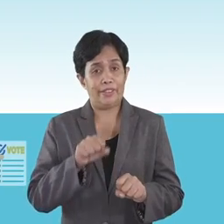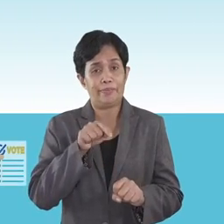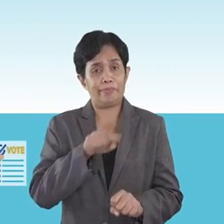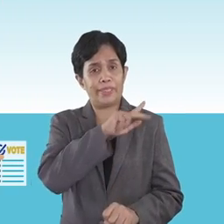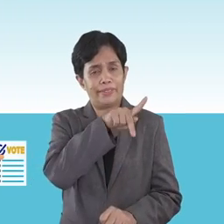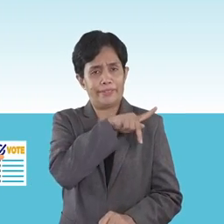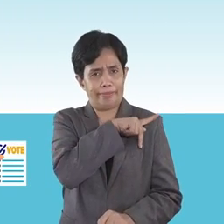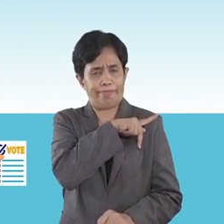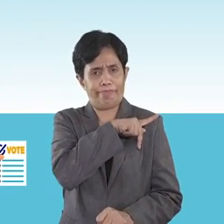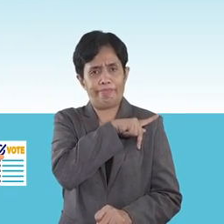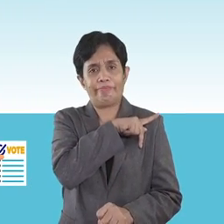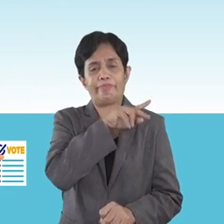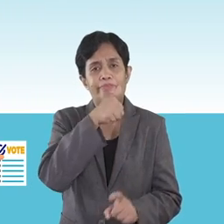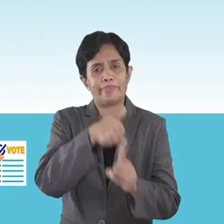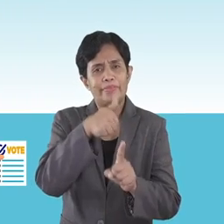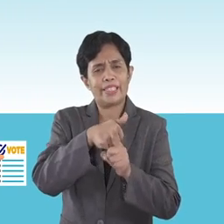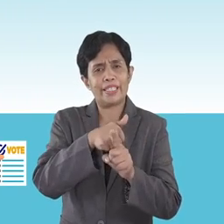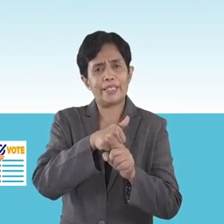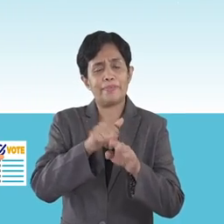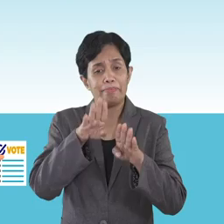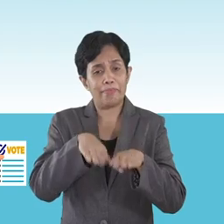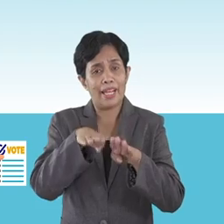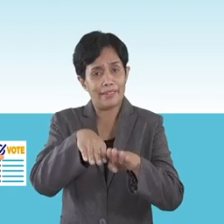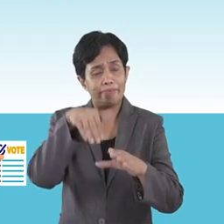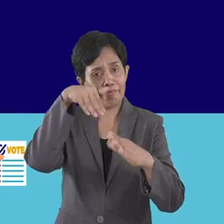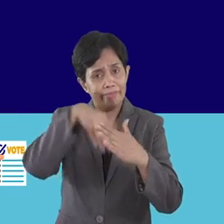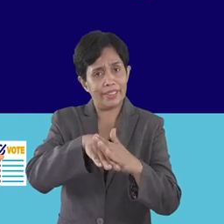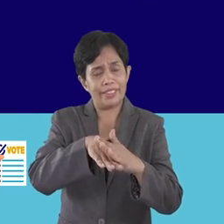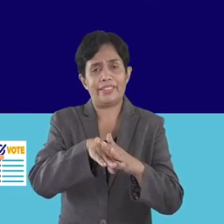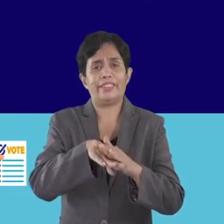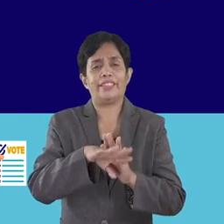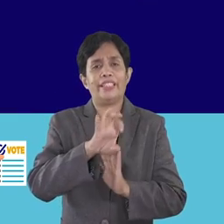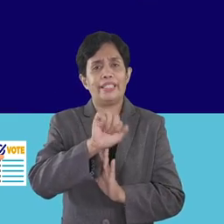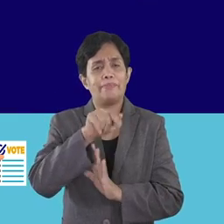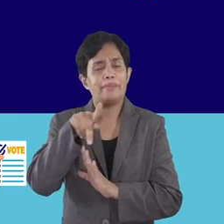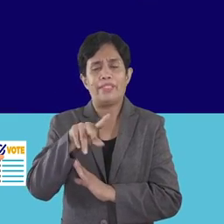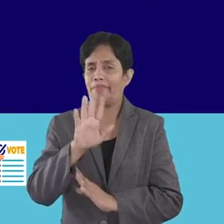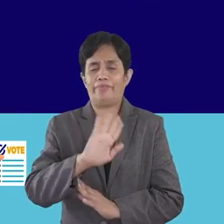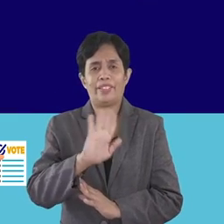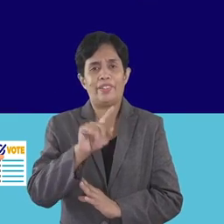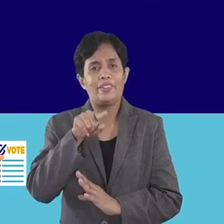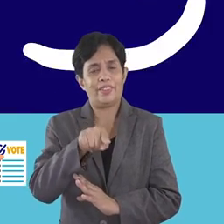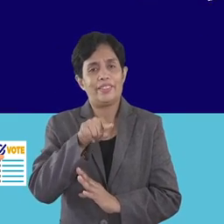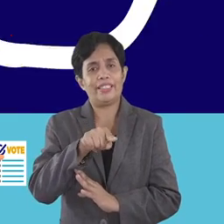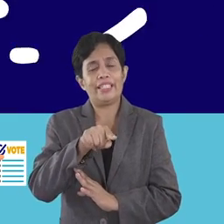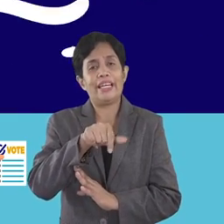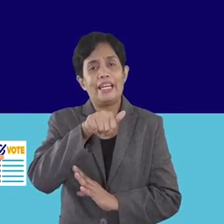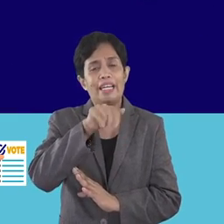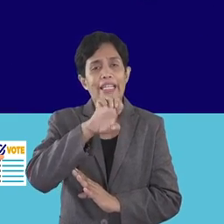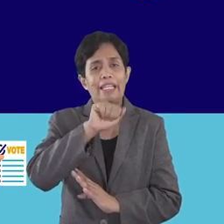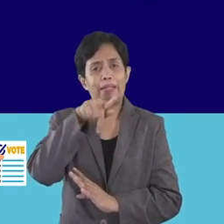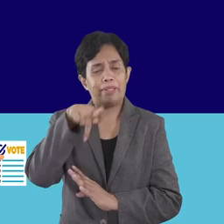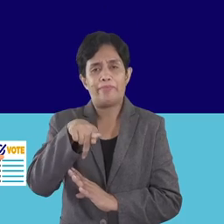Can you personally feed your ballot in an EAPP? No, an EAPP is